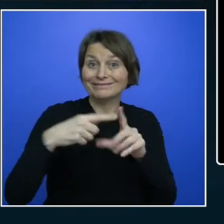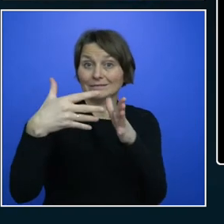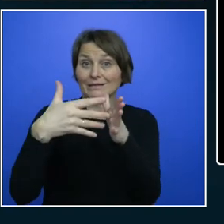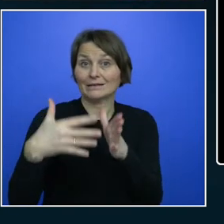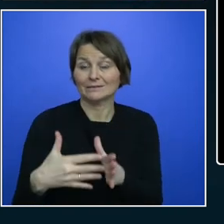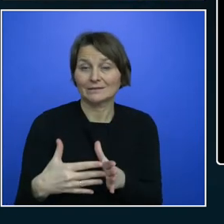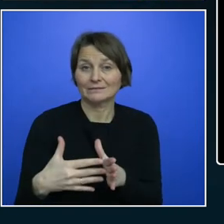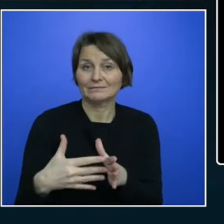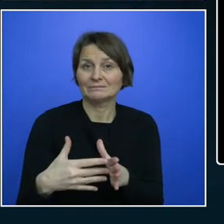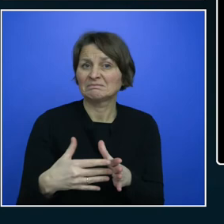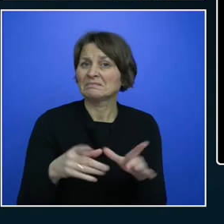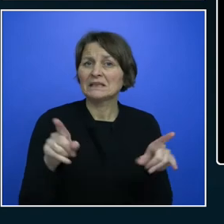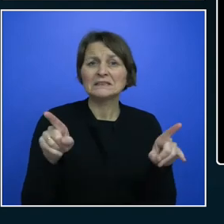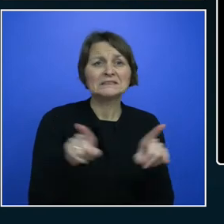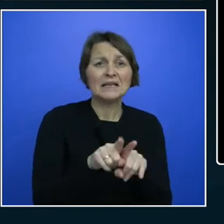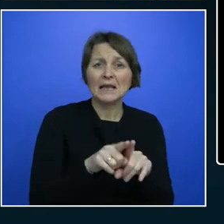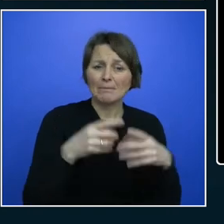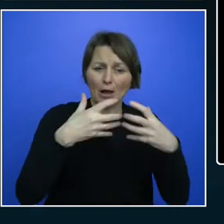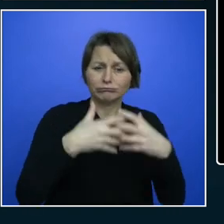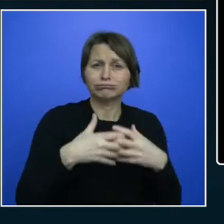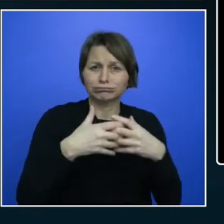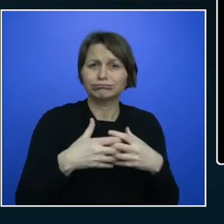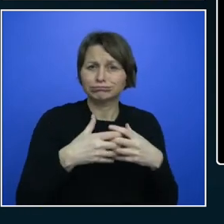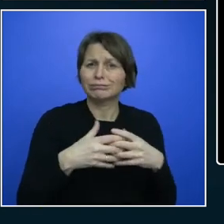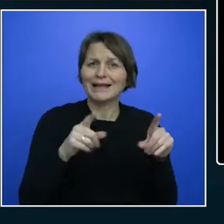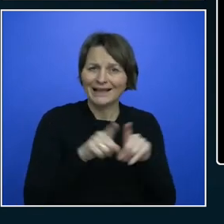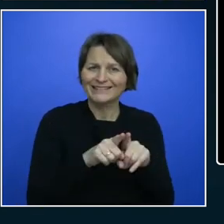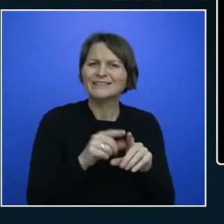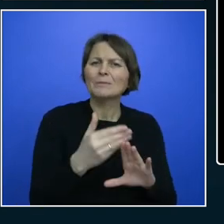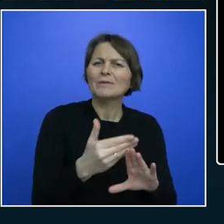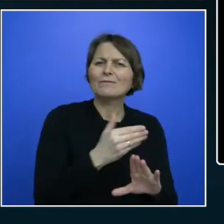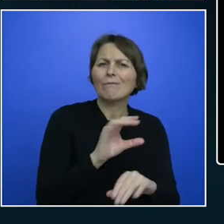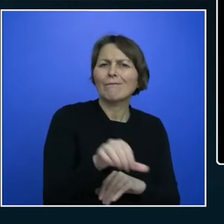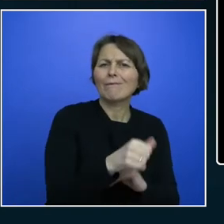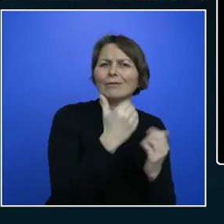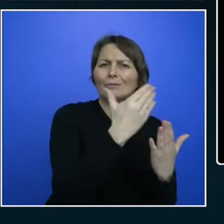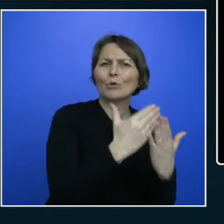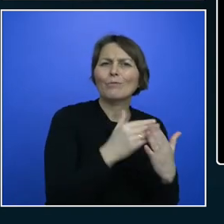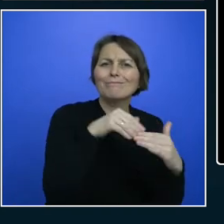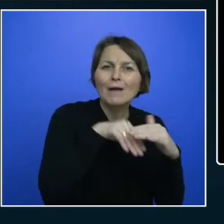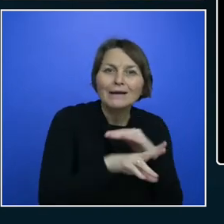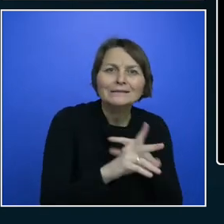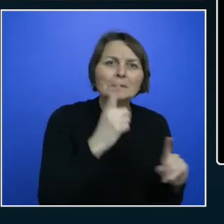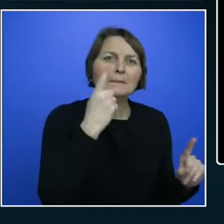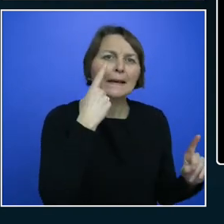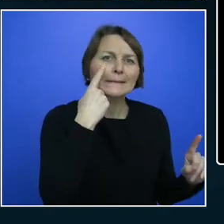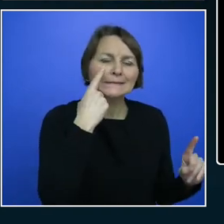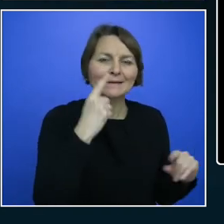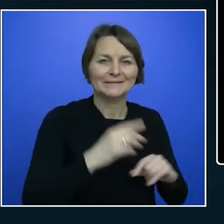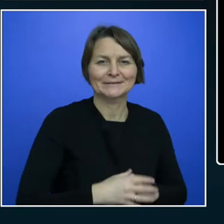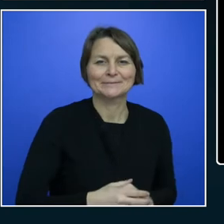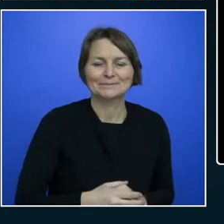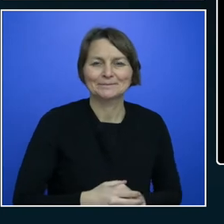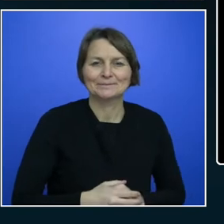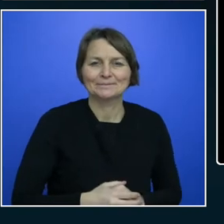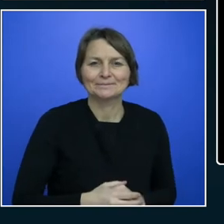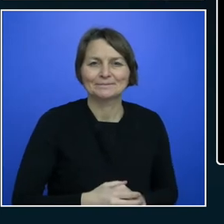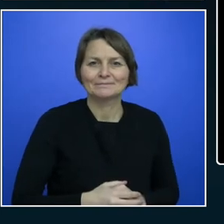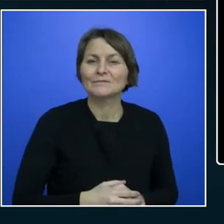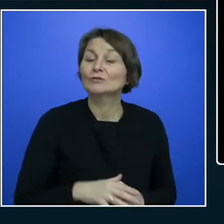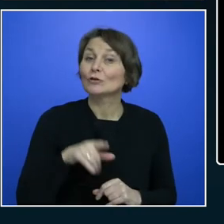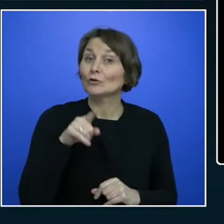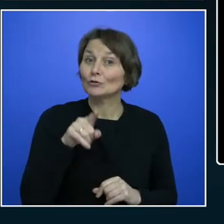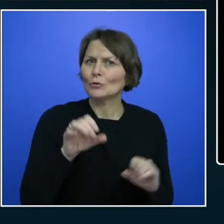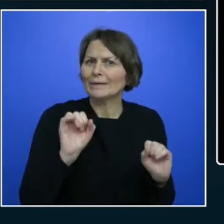as Accessibility Insights. And we're going to see exactly what that is right now. The Deque Labs on how to get your violations.